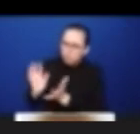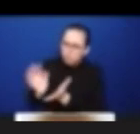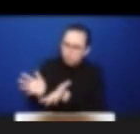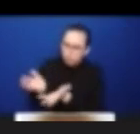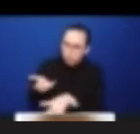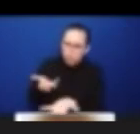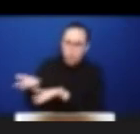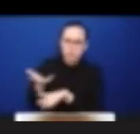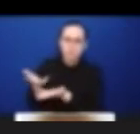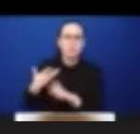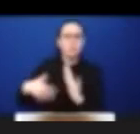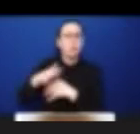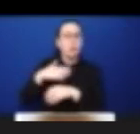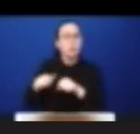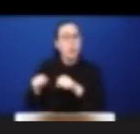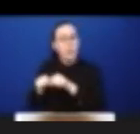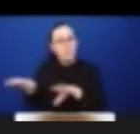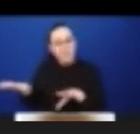Instagram.